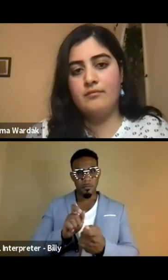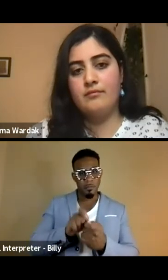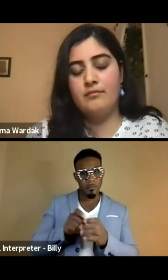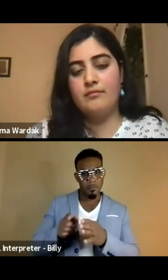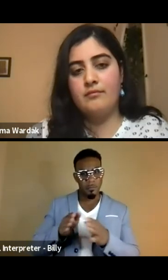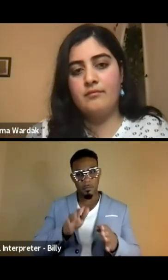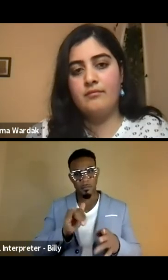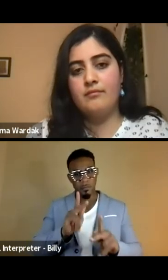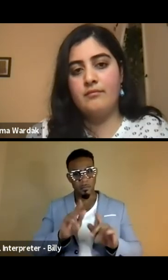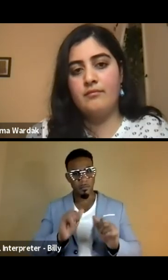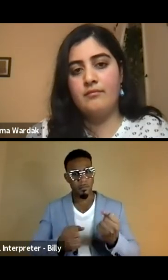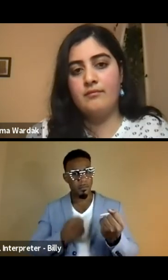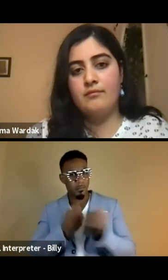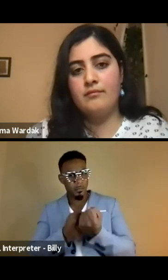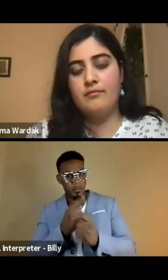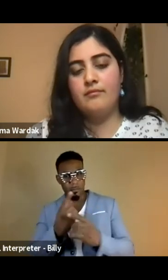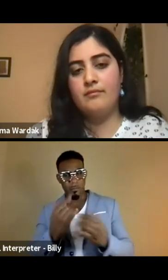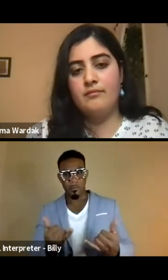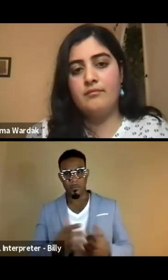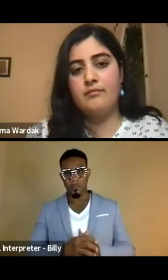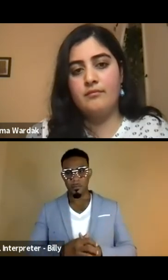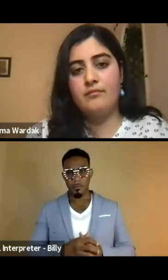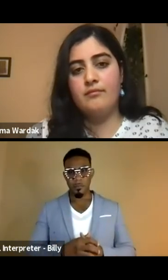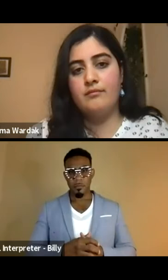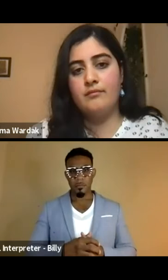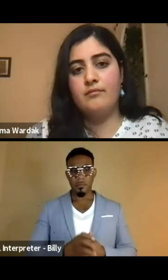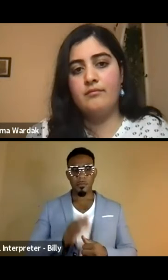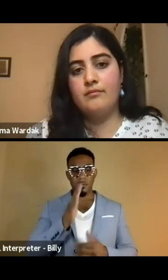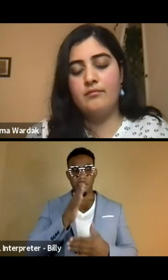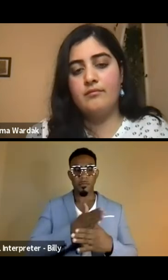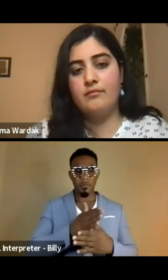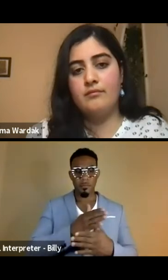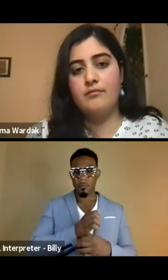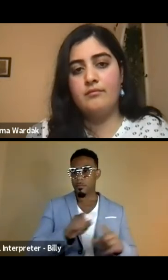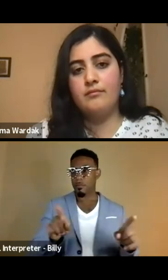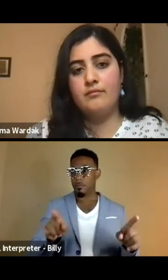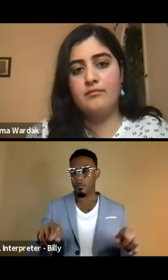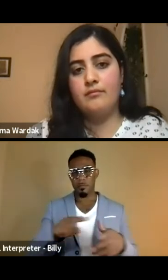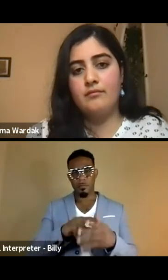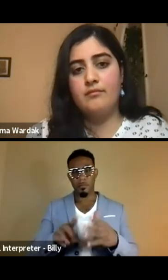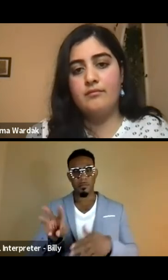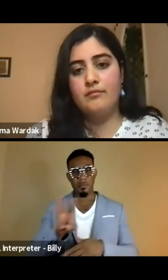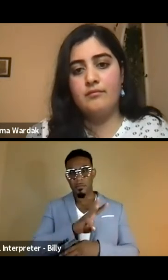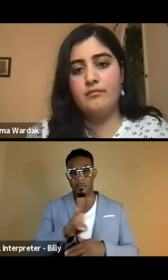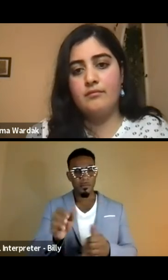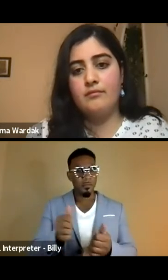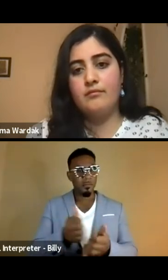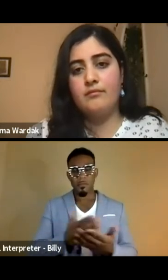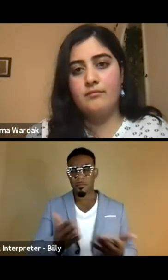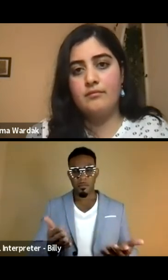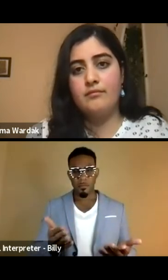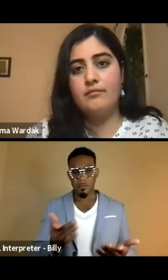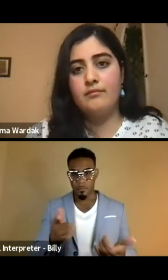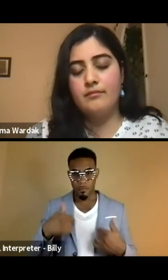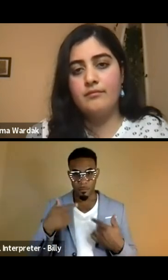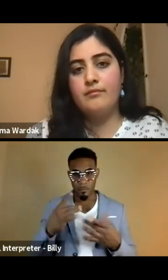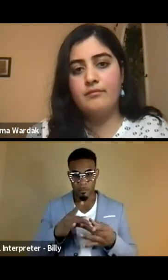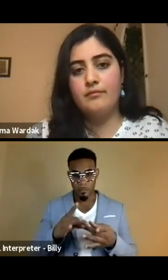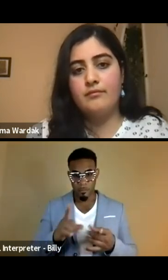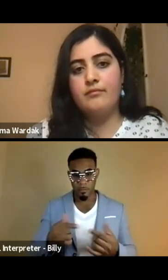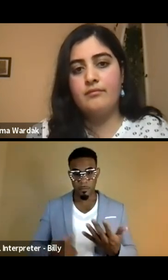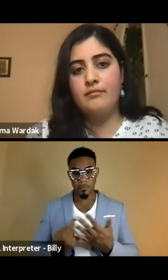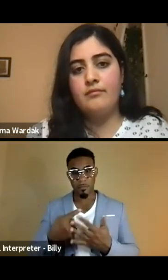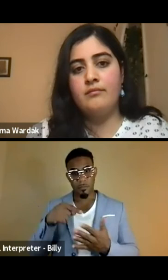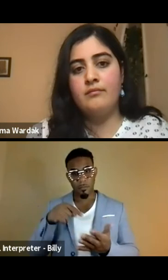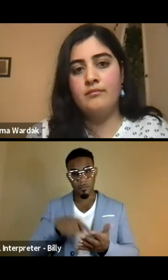ways that folks can support right now, uh, and we'll share out those, those links and everything, um, that you've been mentioning throughout